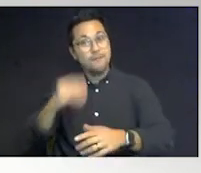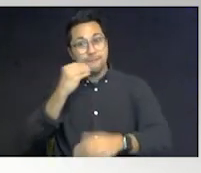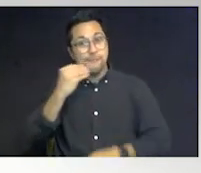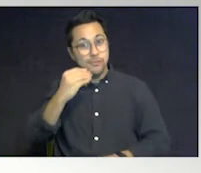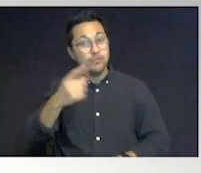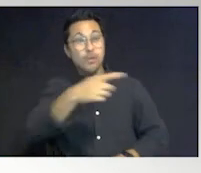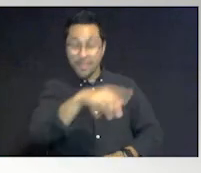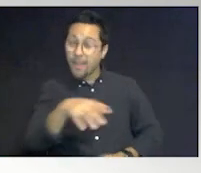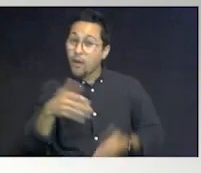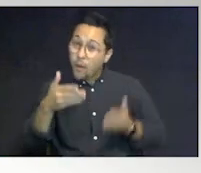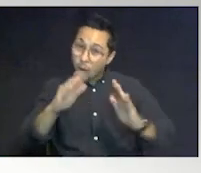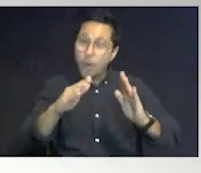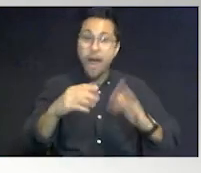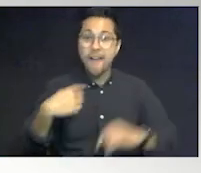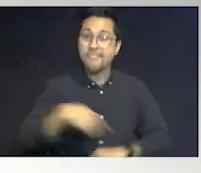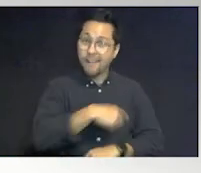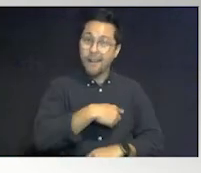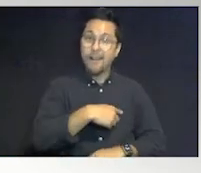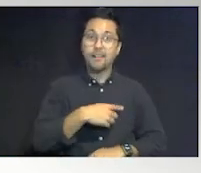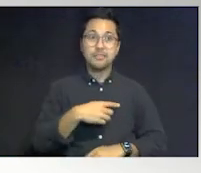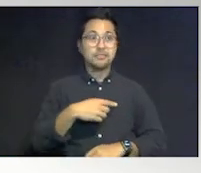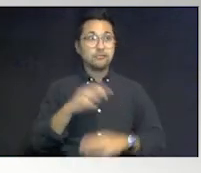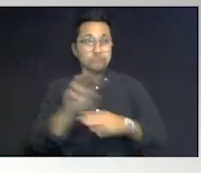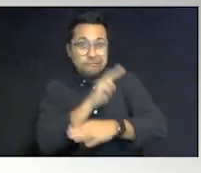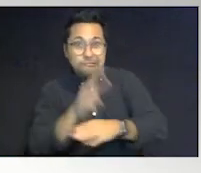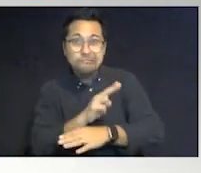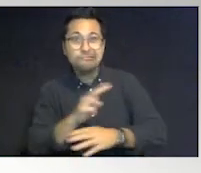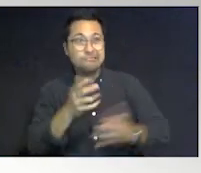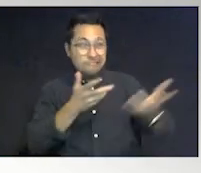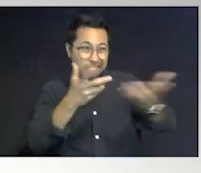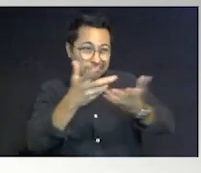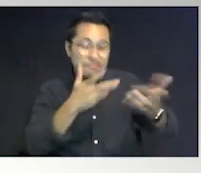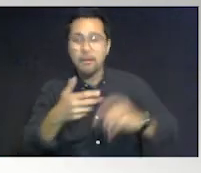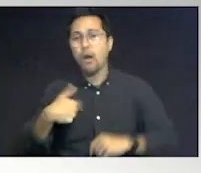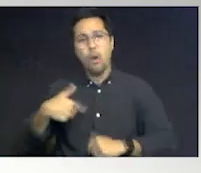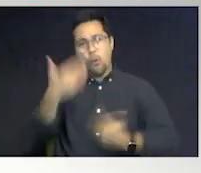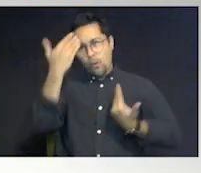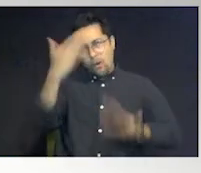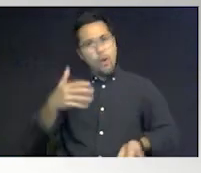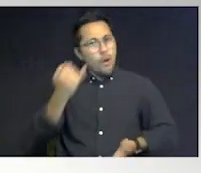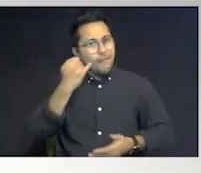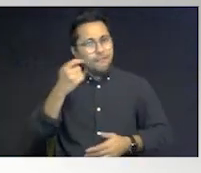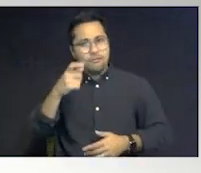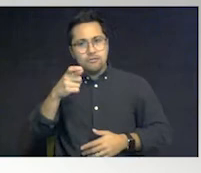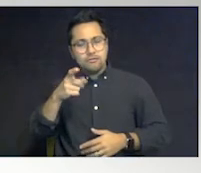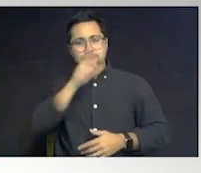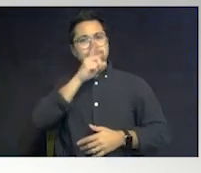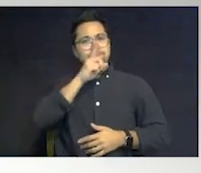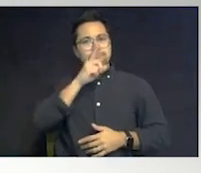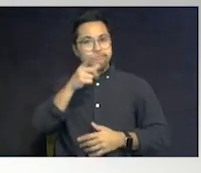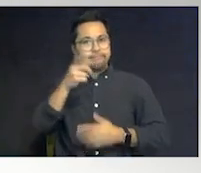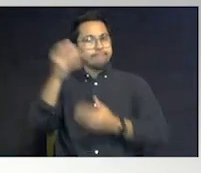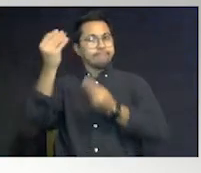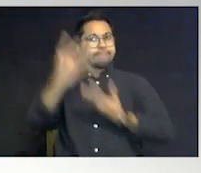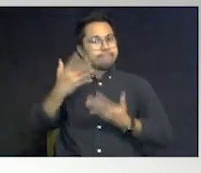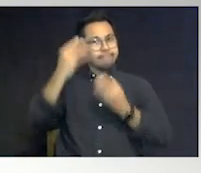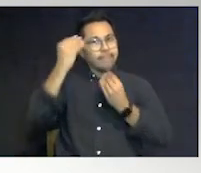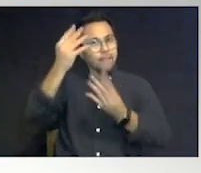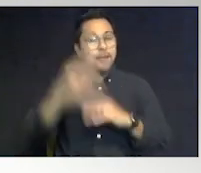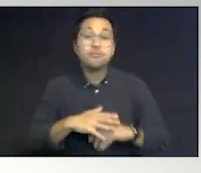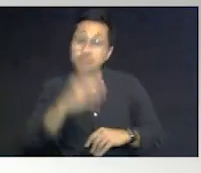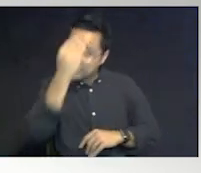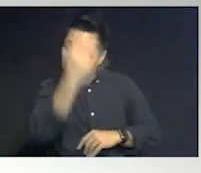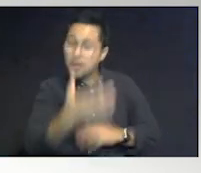is ways for us to use it, but we don't know unless you give us that information. So, you know, and just to let you know,